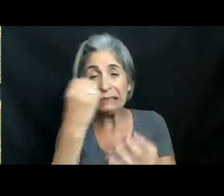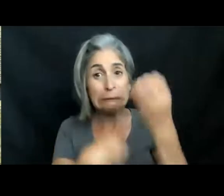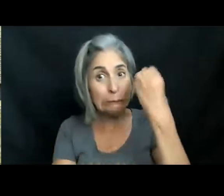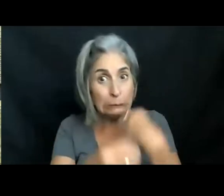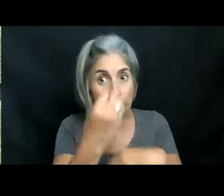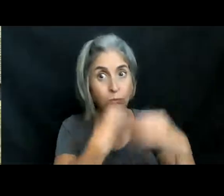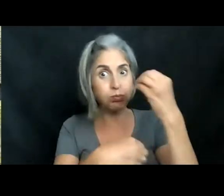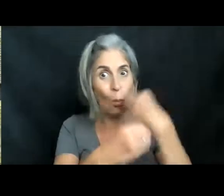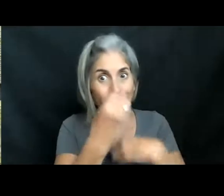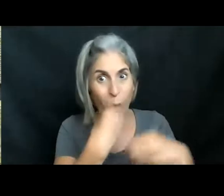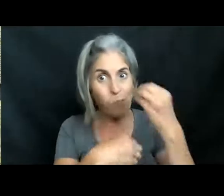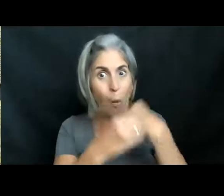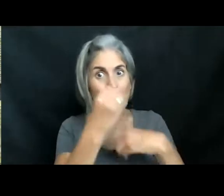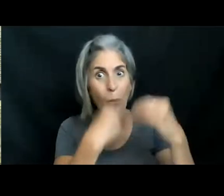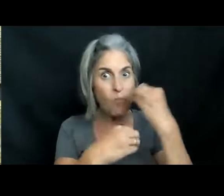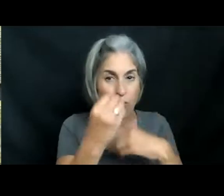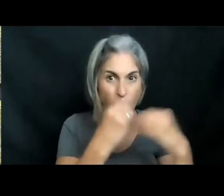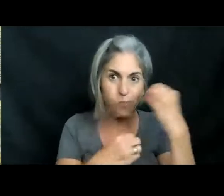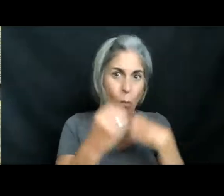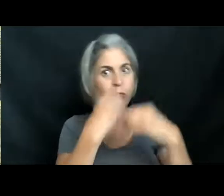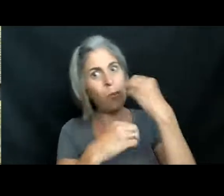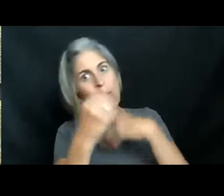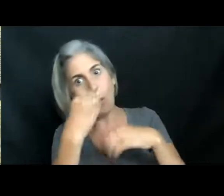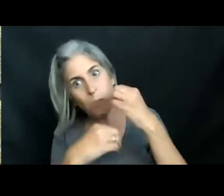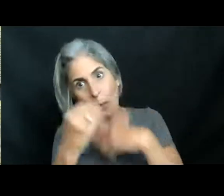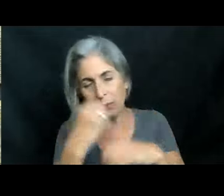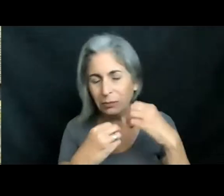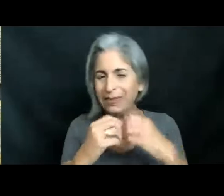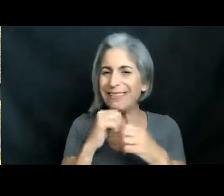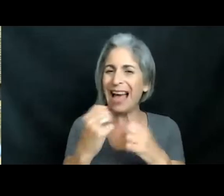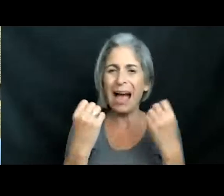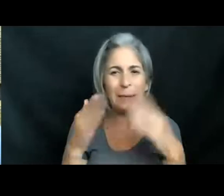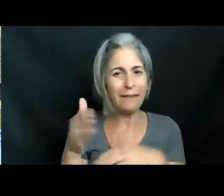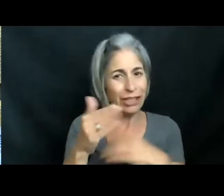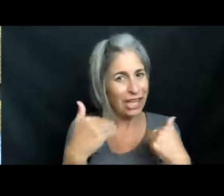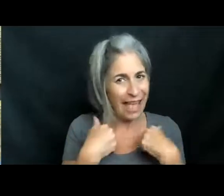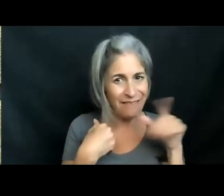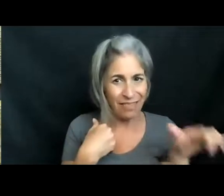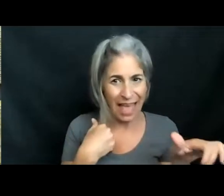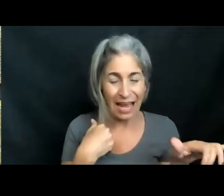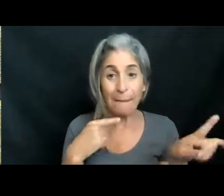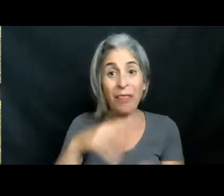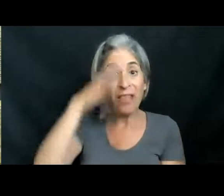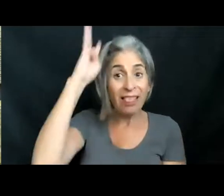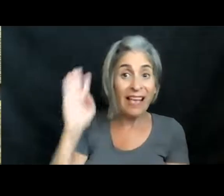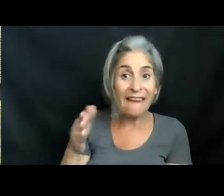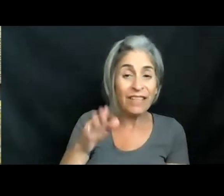he does eat quite a lot. Not many fish accumulate this. It is just the lionfish.